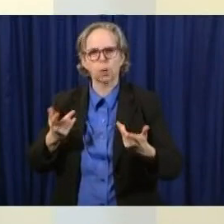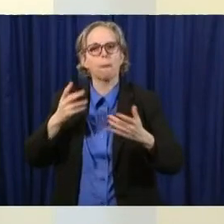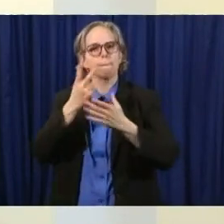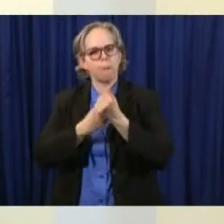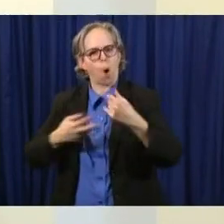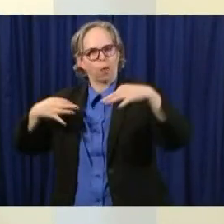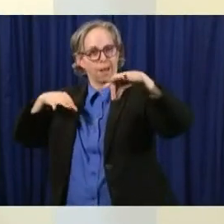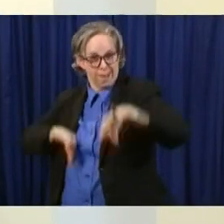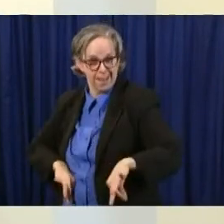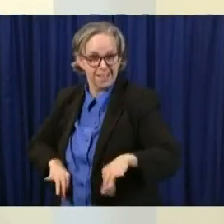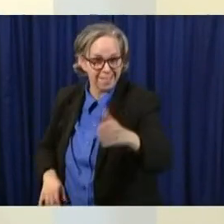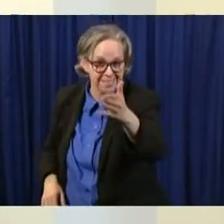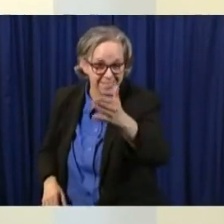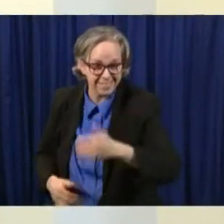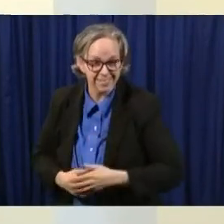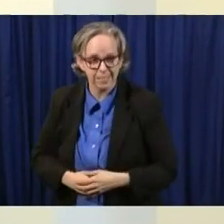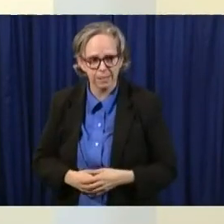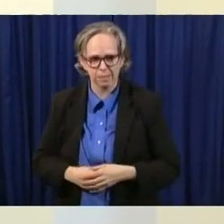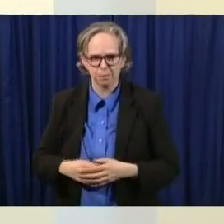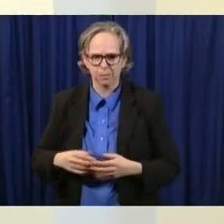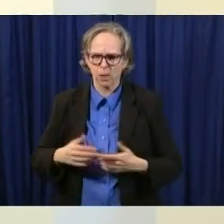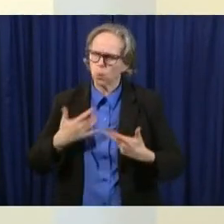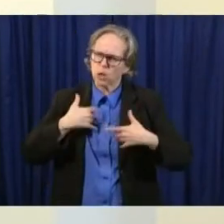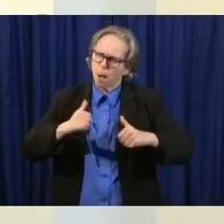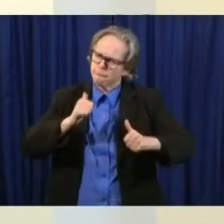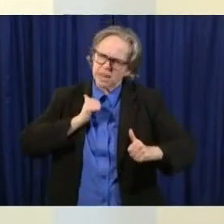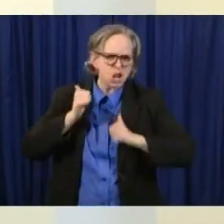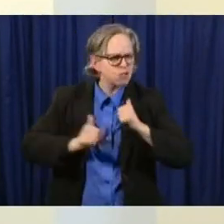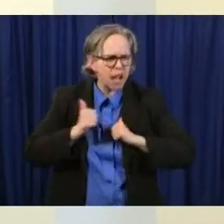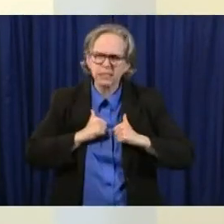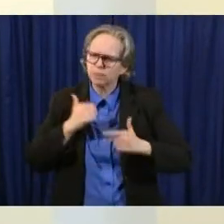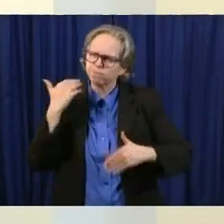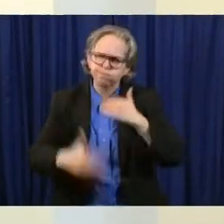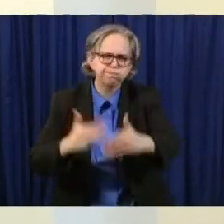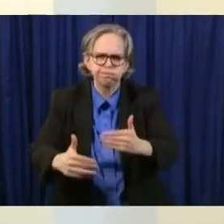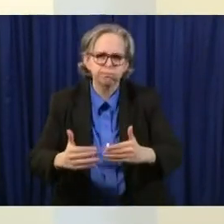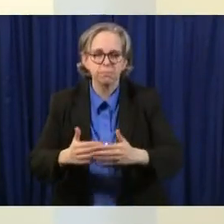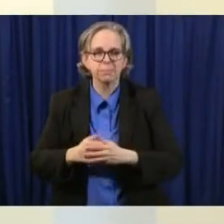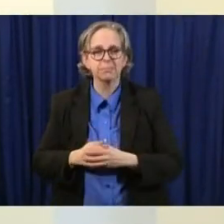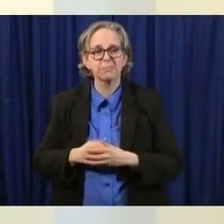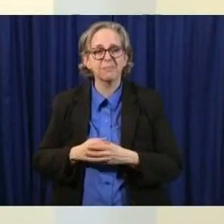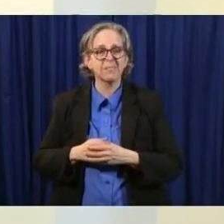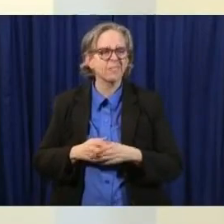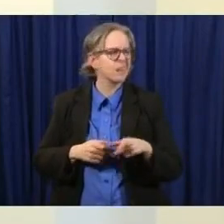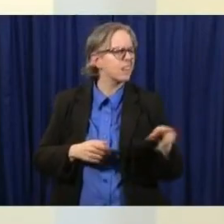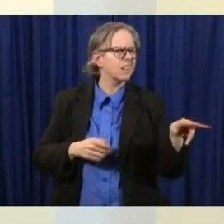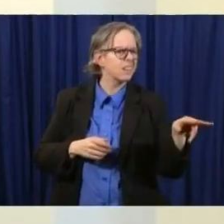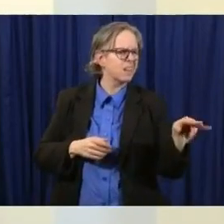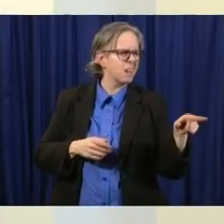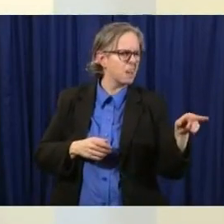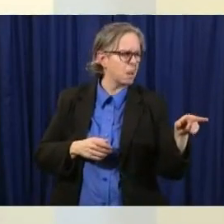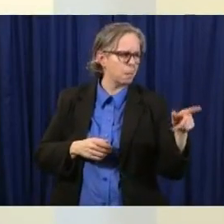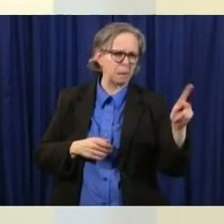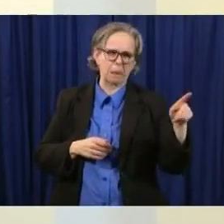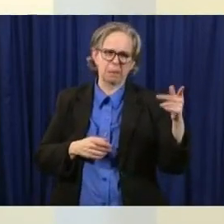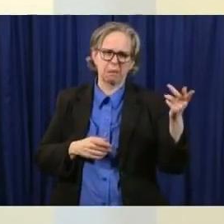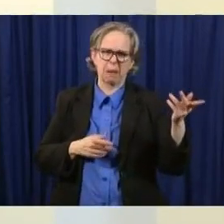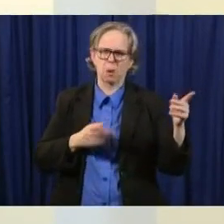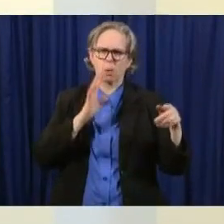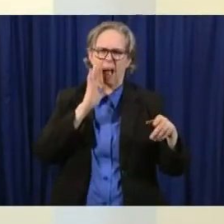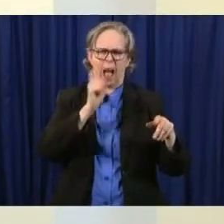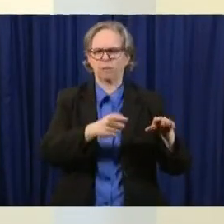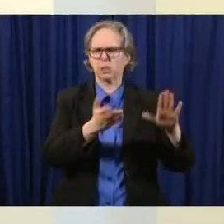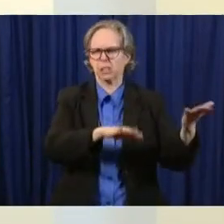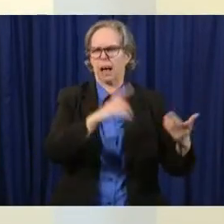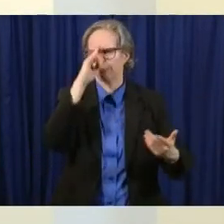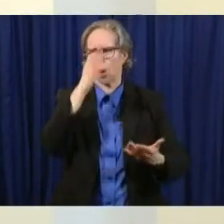we're being aggressive going forward we are not accepting that people have to die to have a good economy or this or that we are